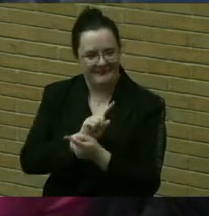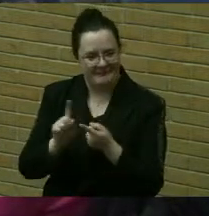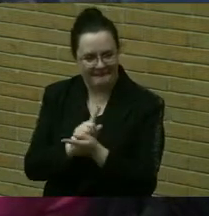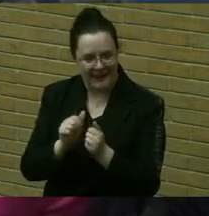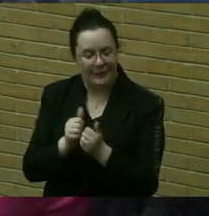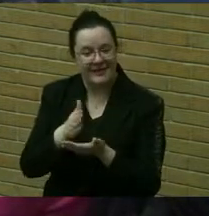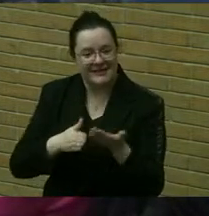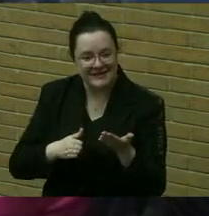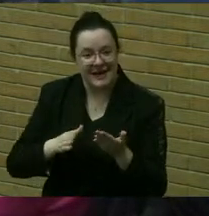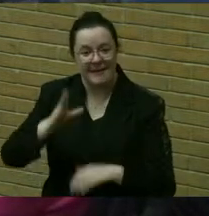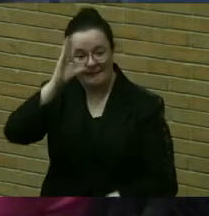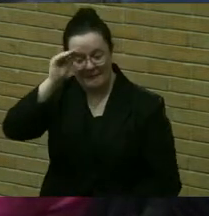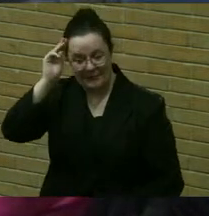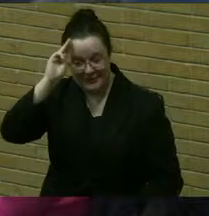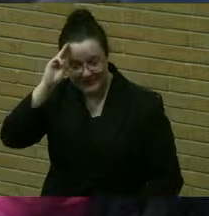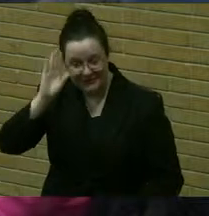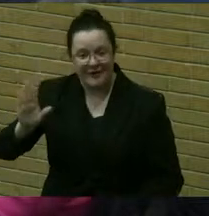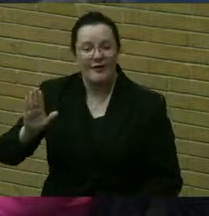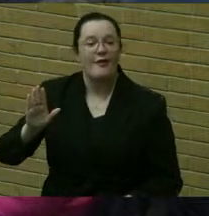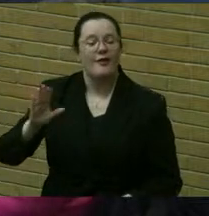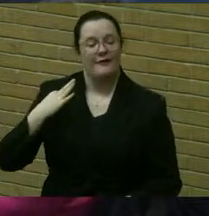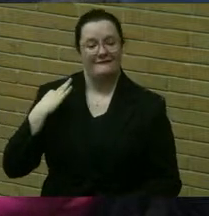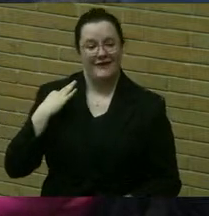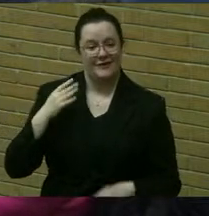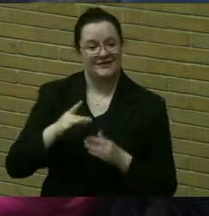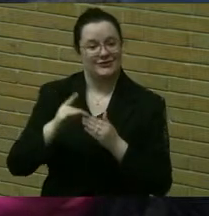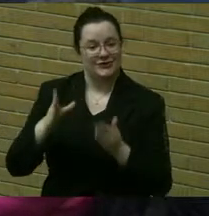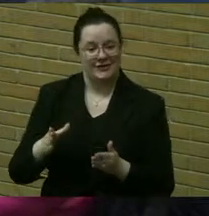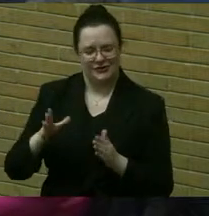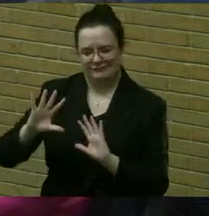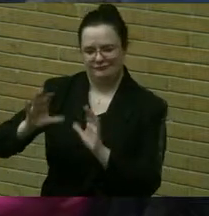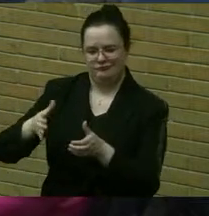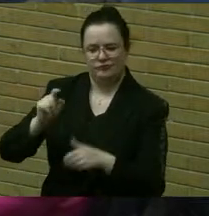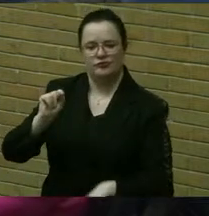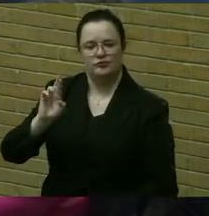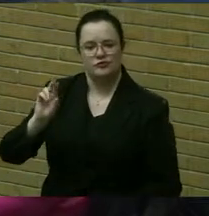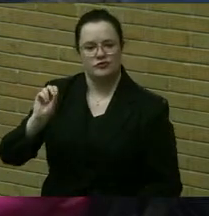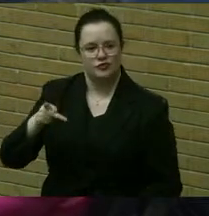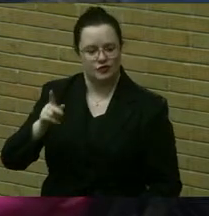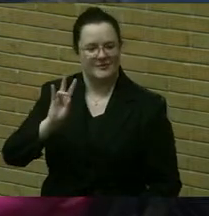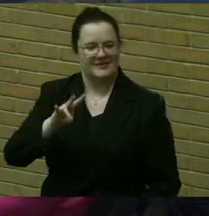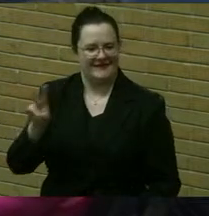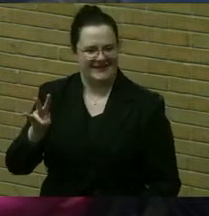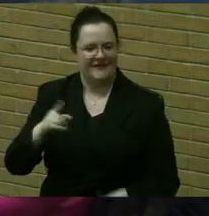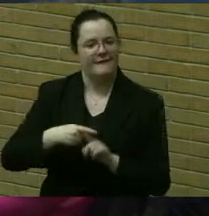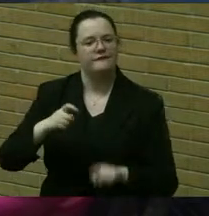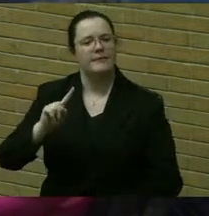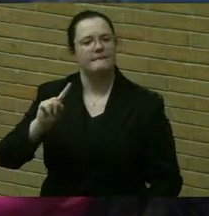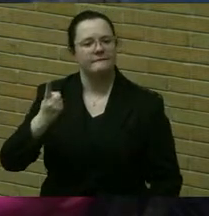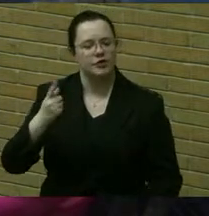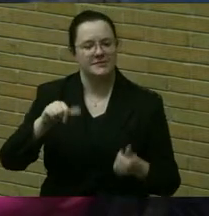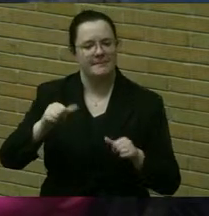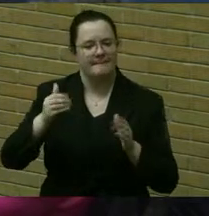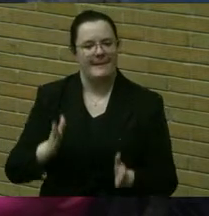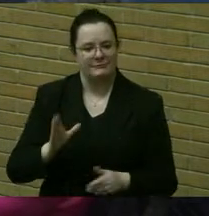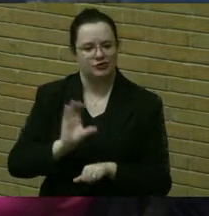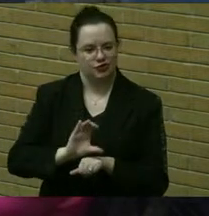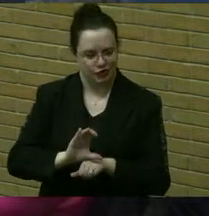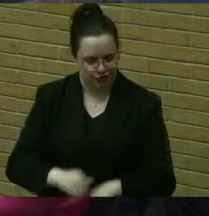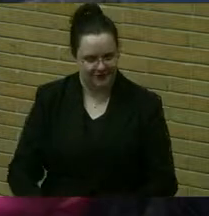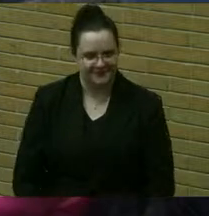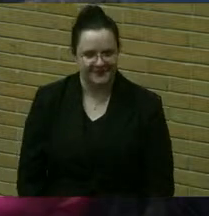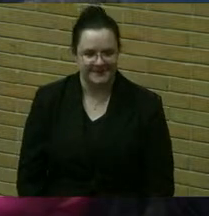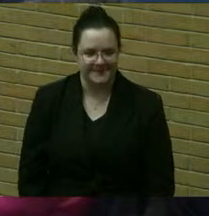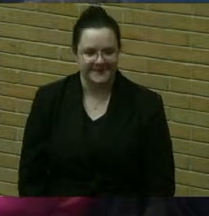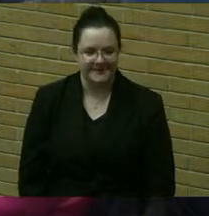volunteer leaders from Troop 77, from First Baptist Church. We have some scouts who